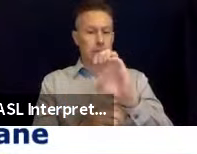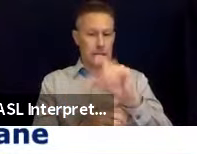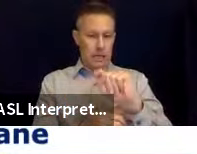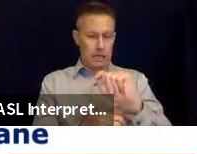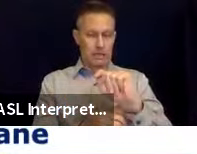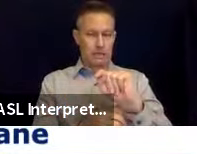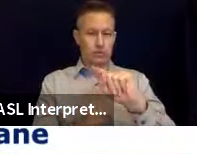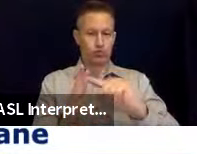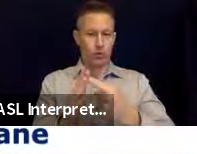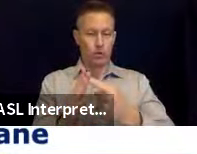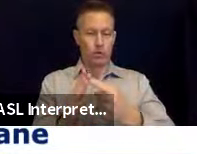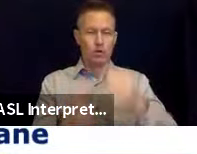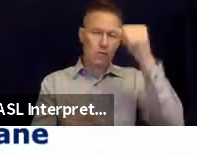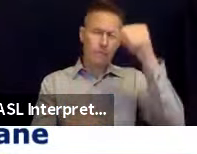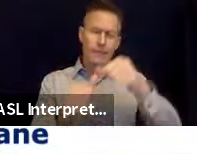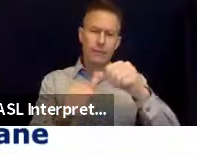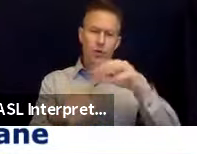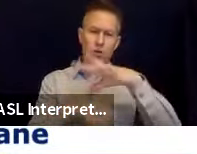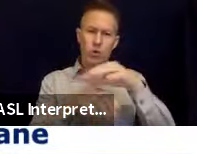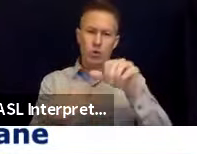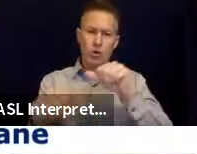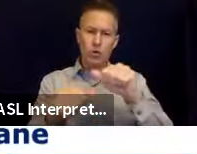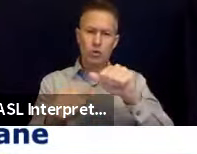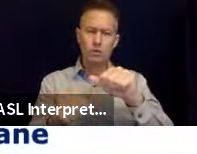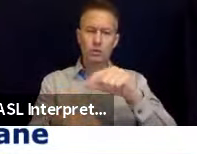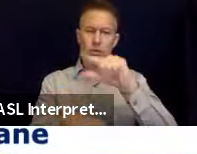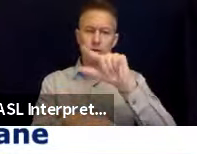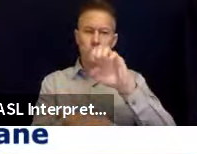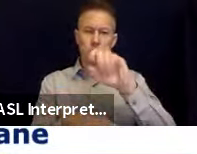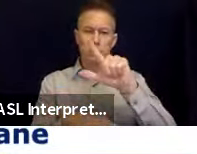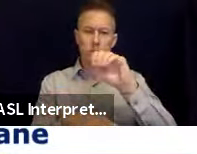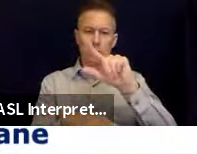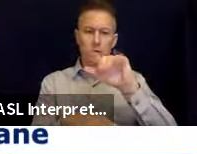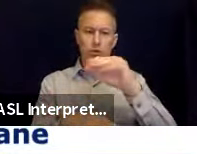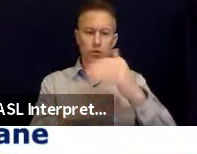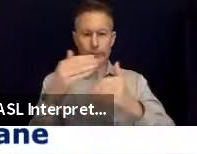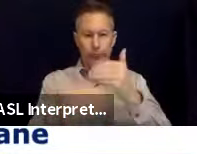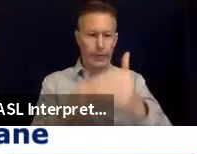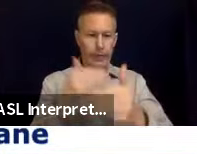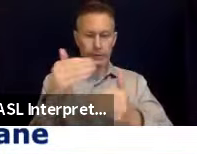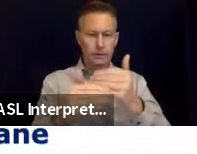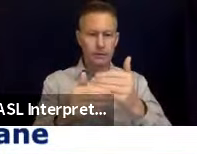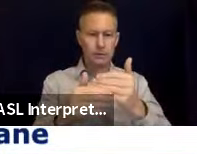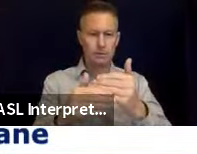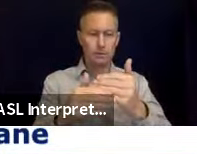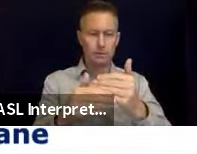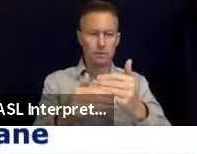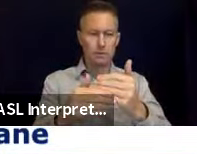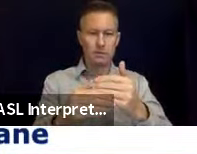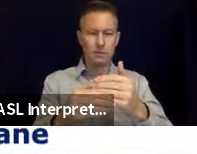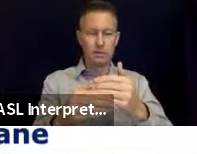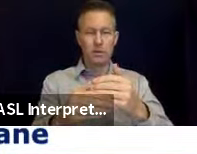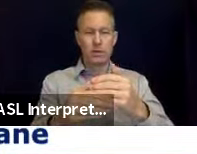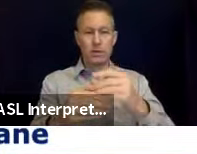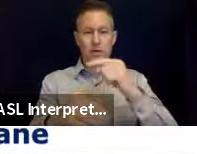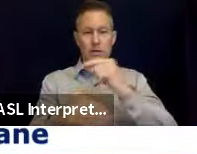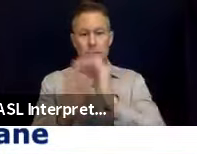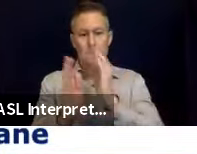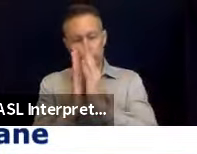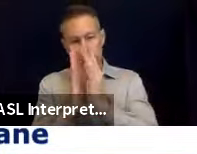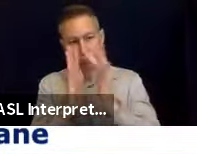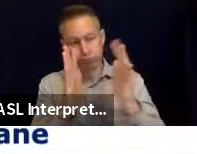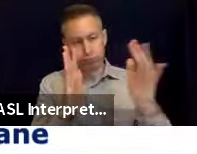You have to remember that earthquakes are geological processes and the time frames that the Earth works at are in the,